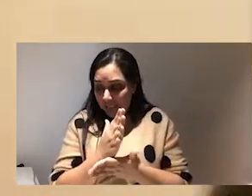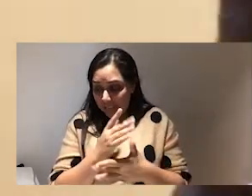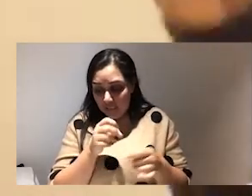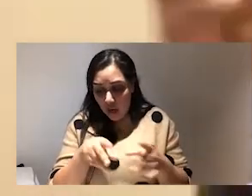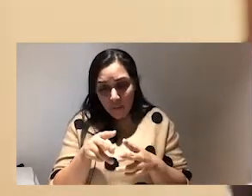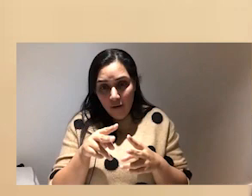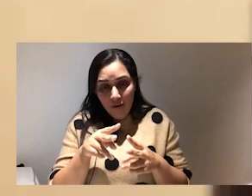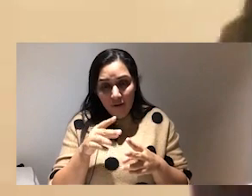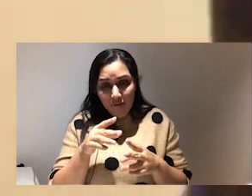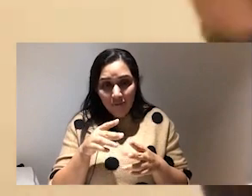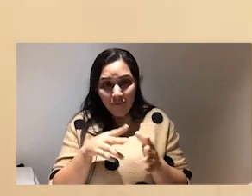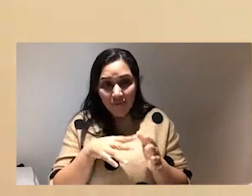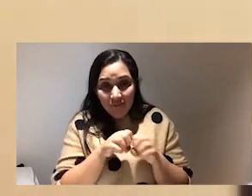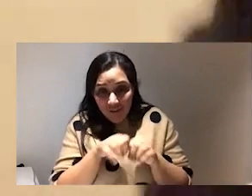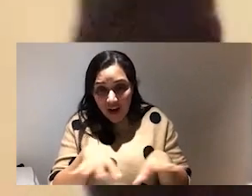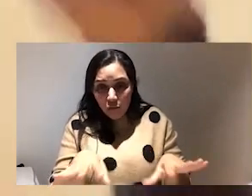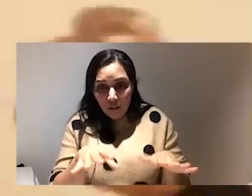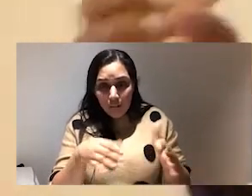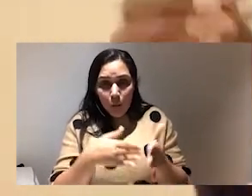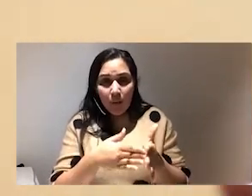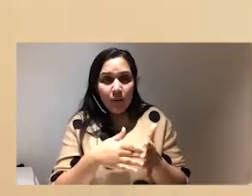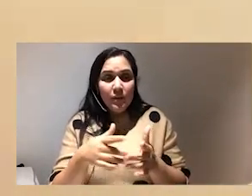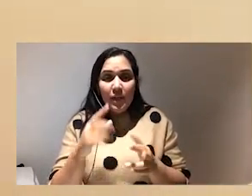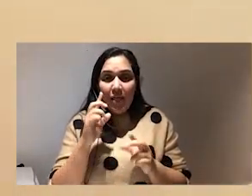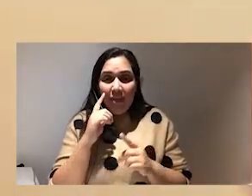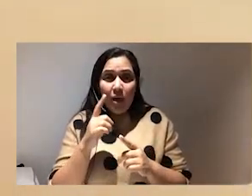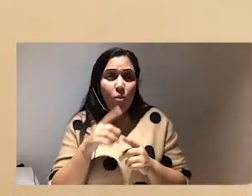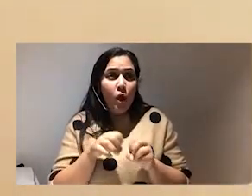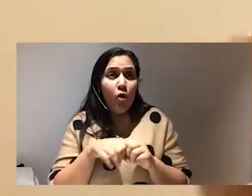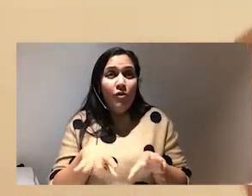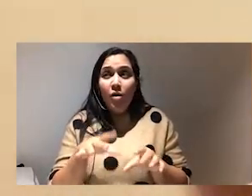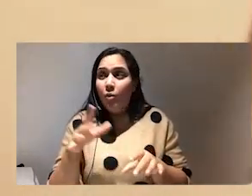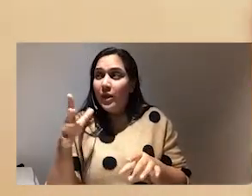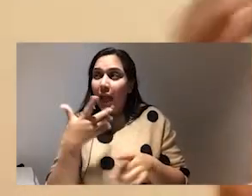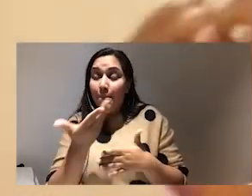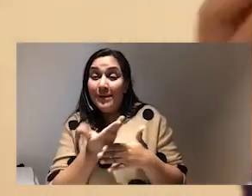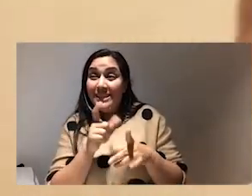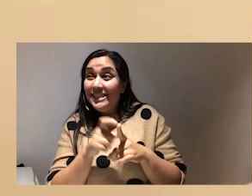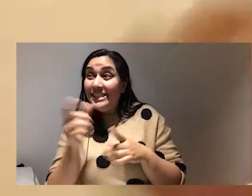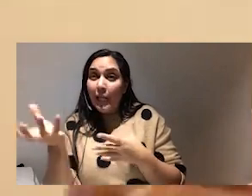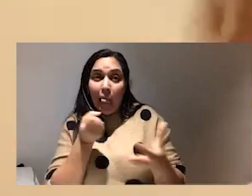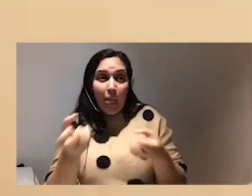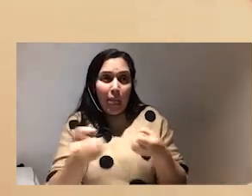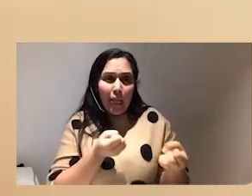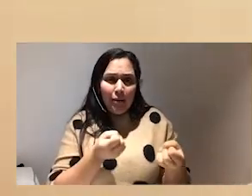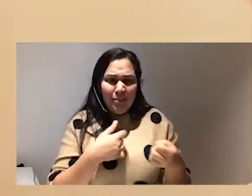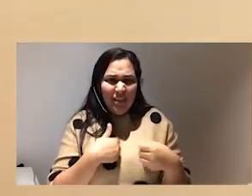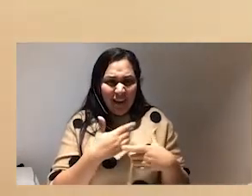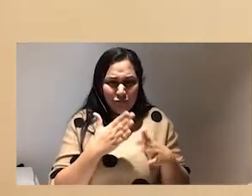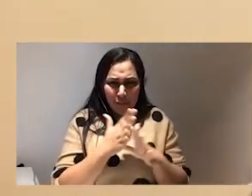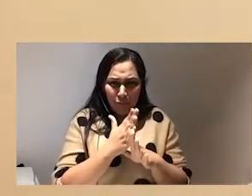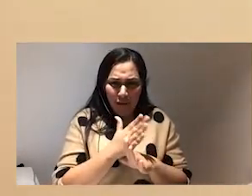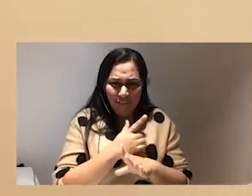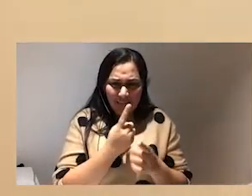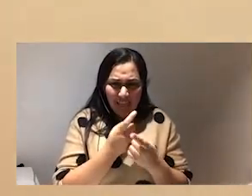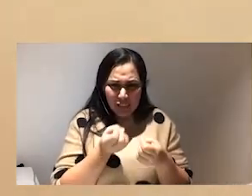in the hopes that by going viral they're gonna get this deal with that door and we know it's very few people that do get that i mean you know that doesn't even happen